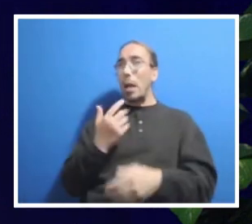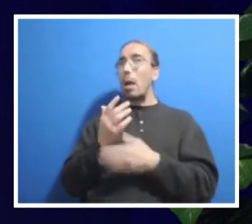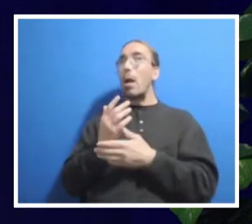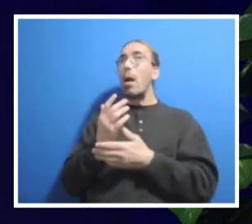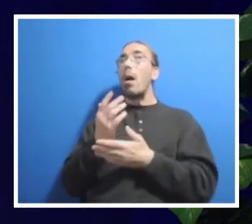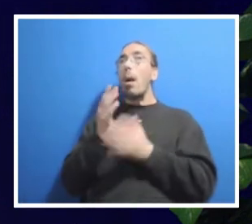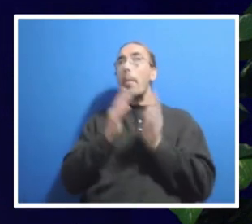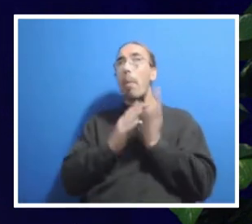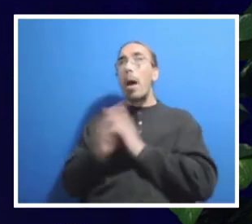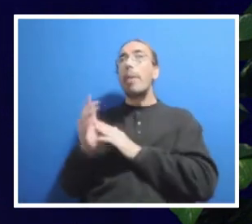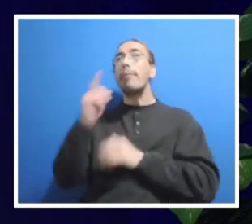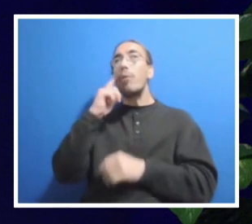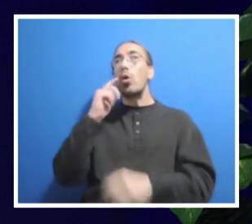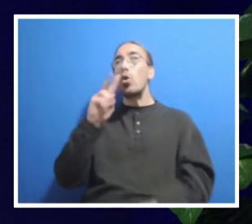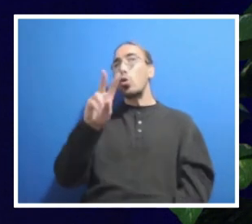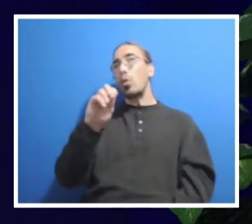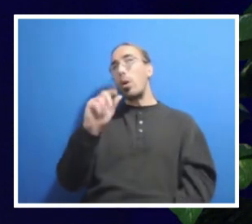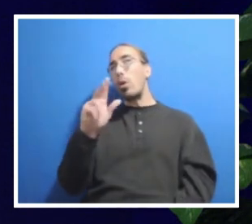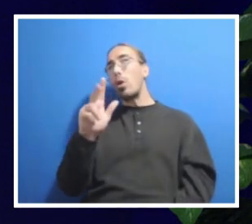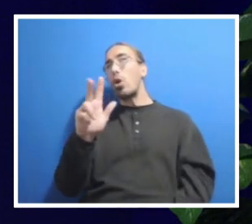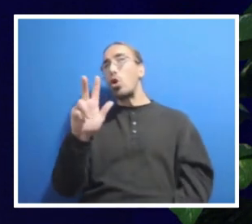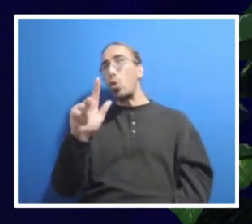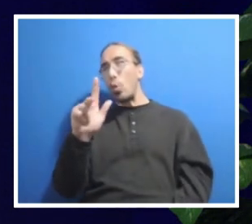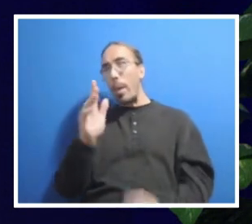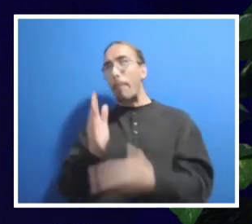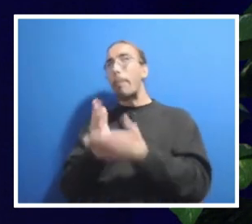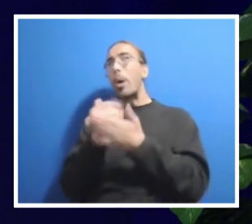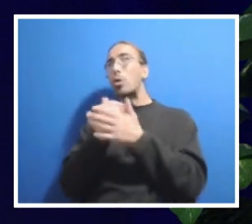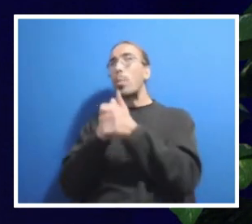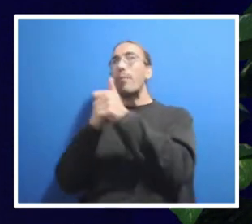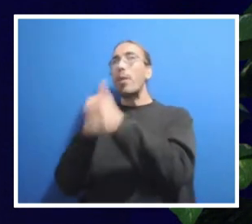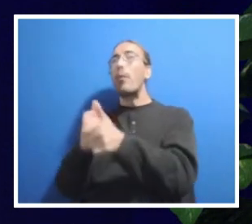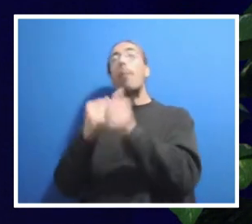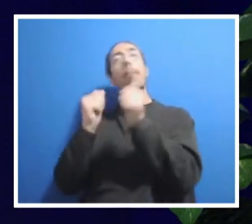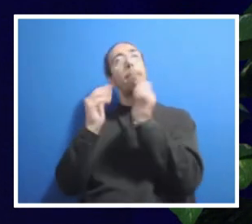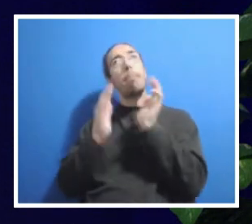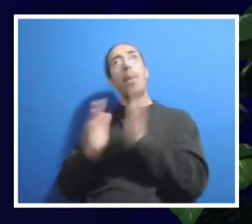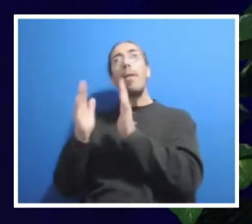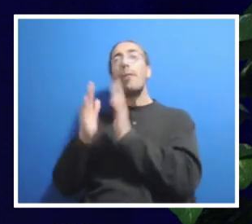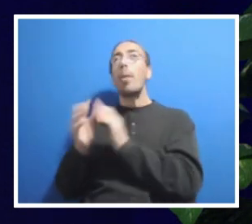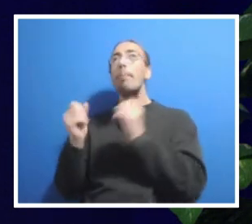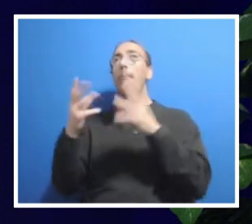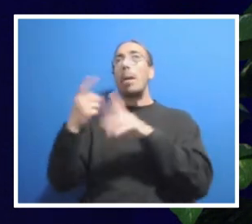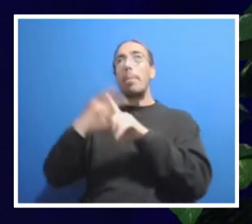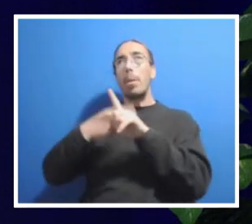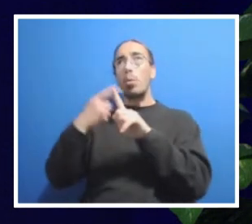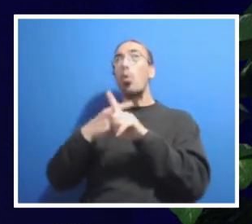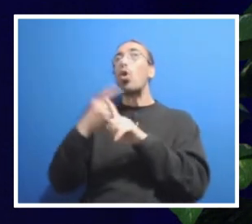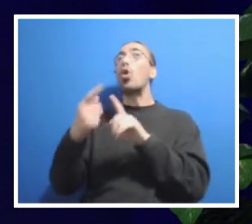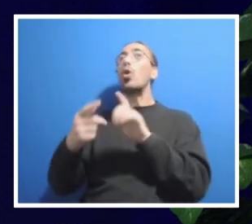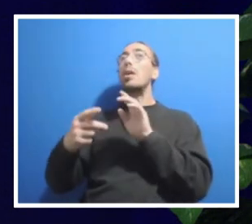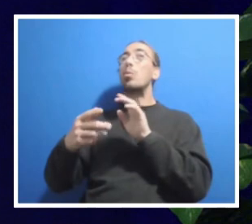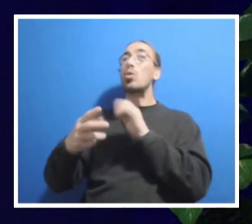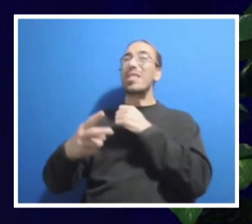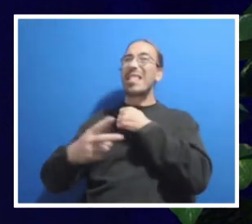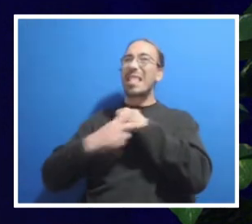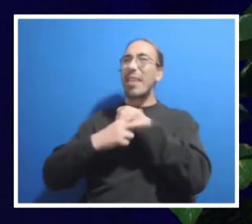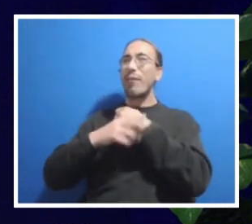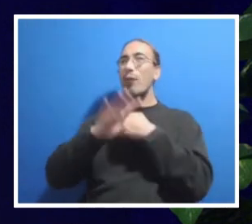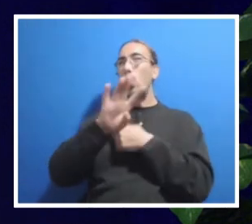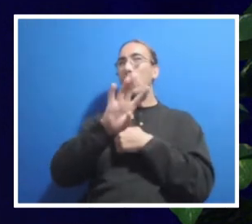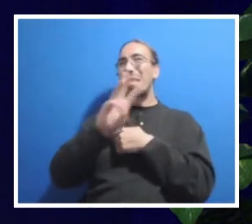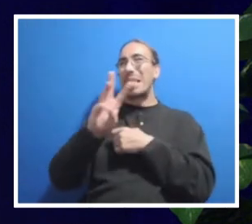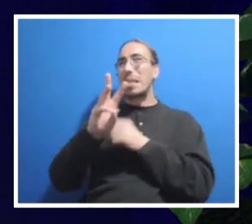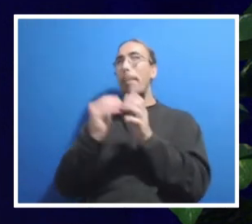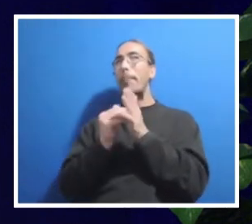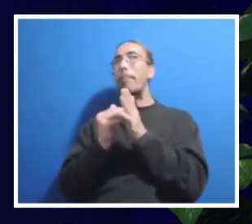year 23 budget. We've been planning on that for many months. It's going to save us about $46 million. And, frankly, a lot